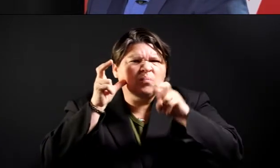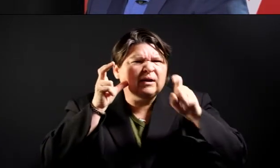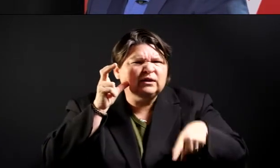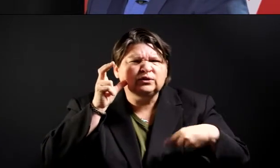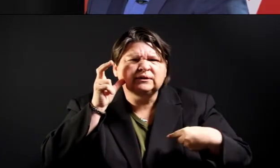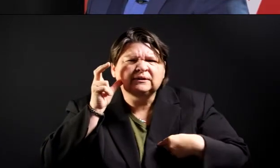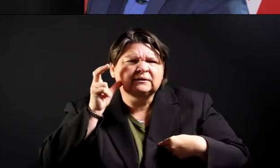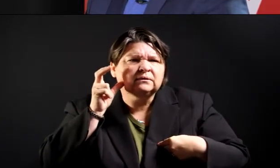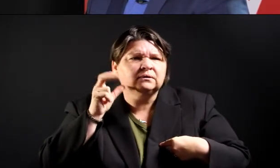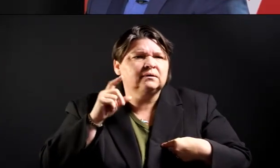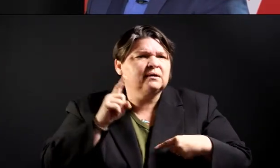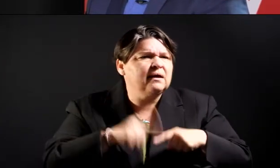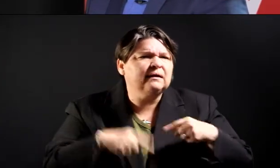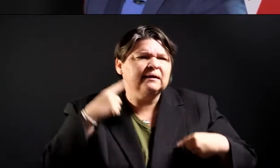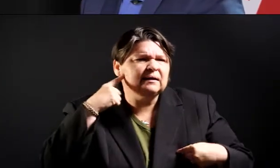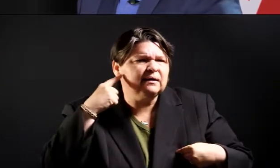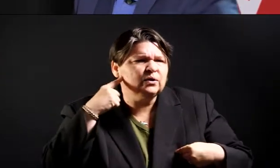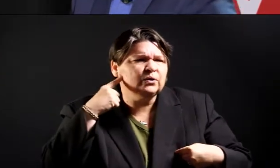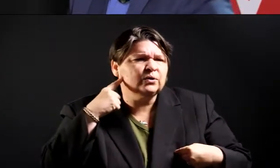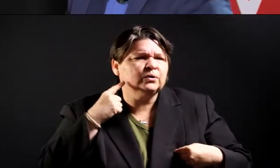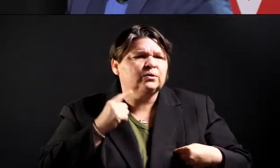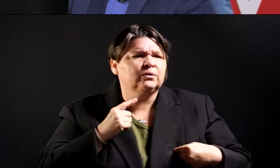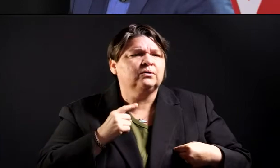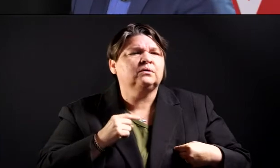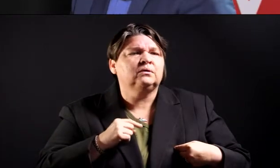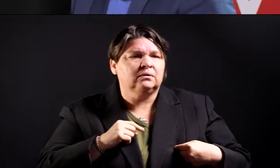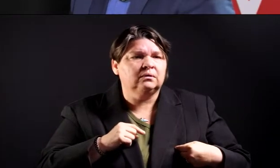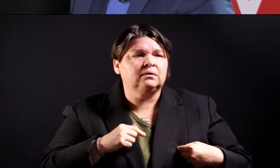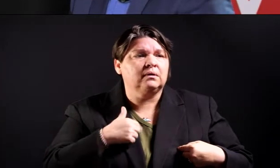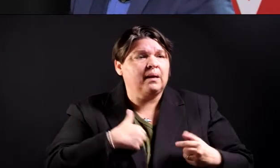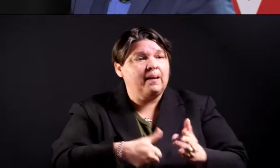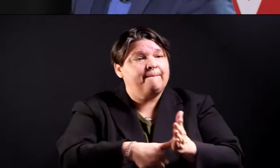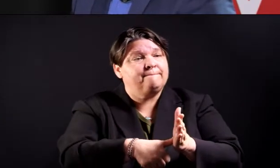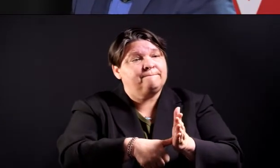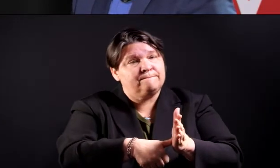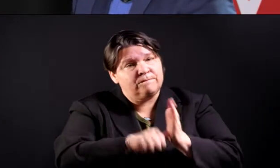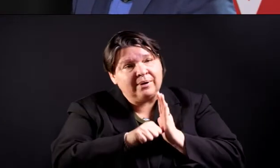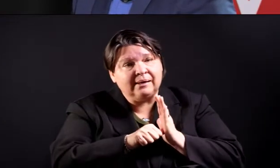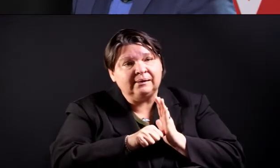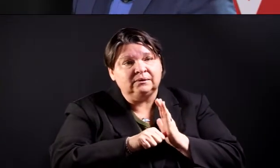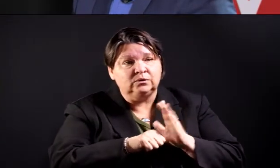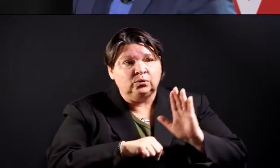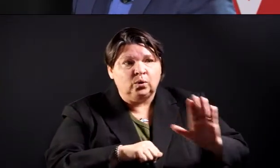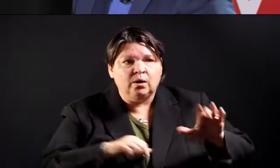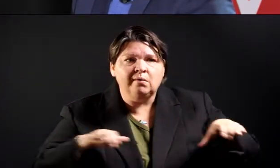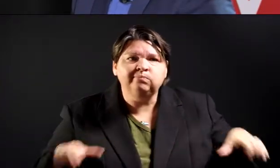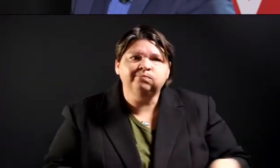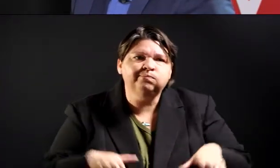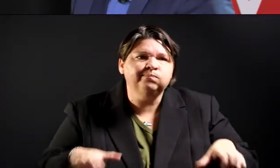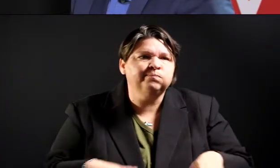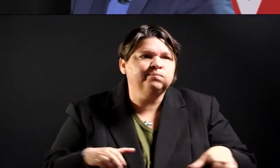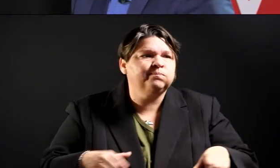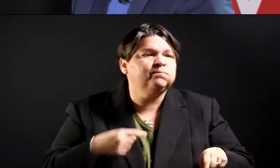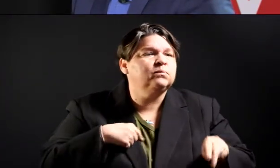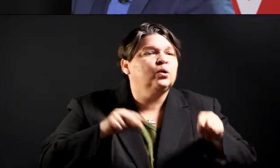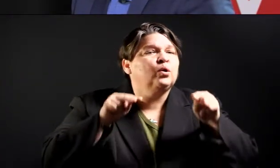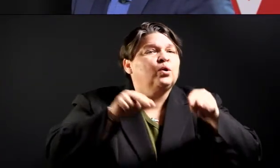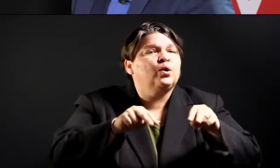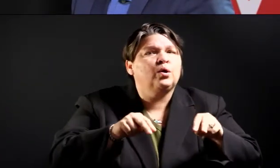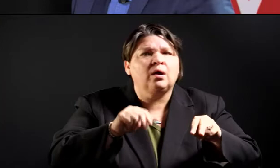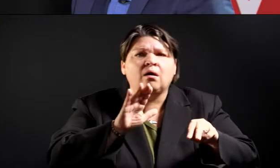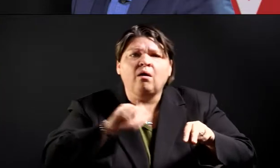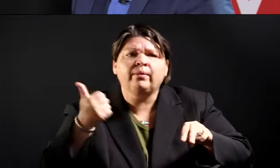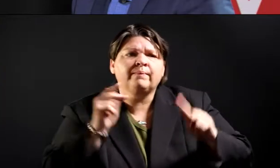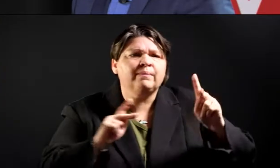you. Oh, okay. I've said I'm impressed with what y'all are doing, and I'm impressed with the people who've come together. And I know you're getting